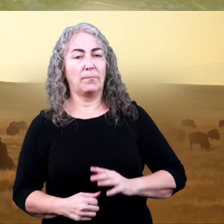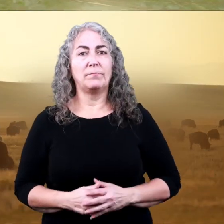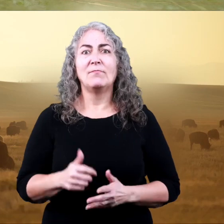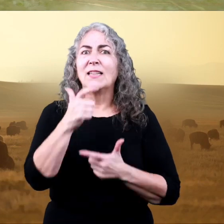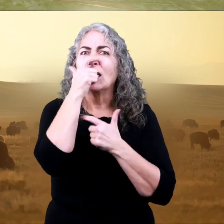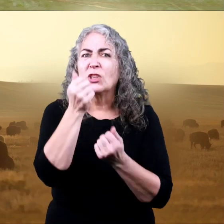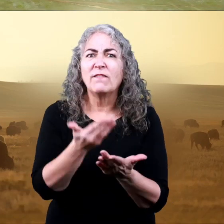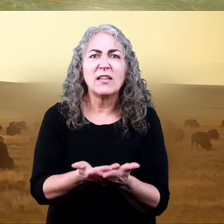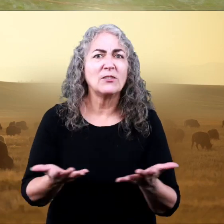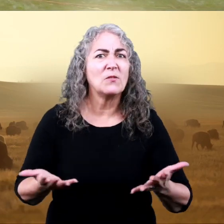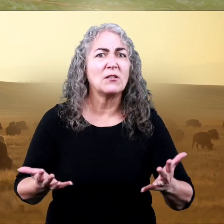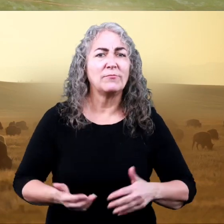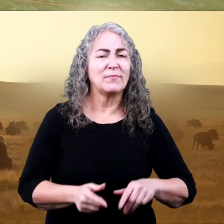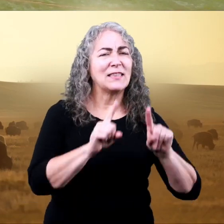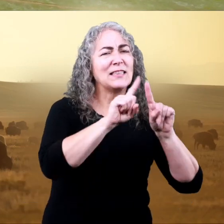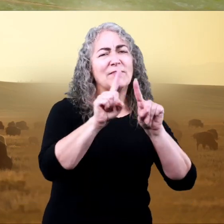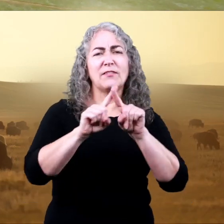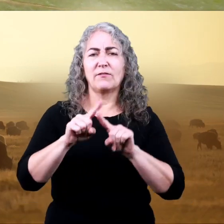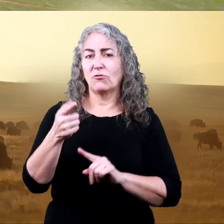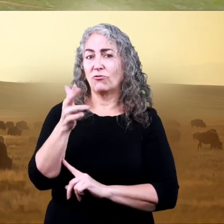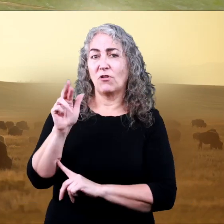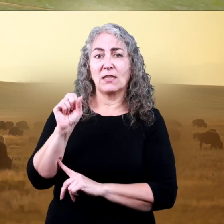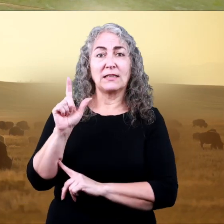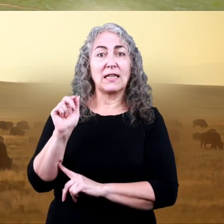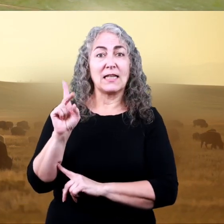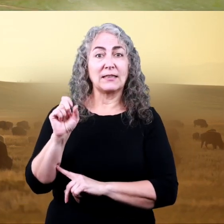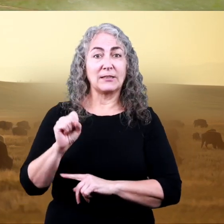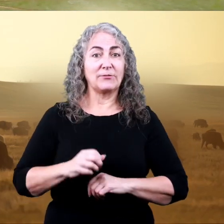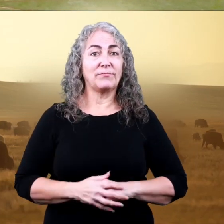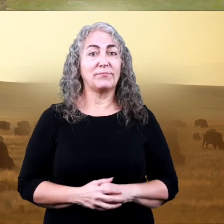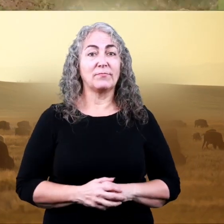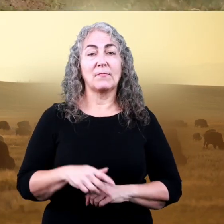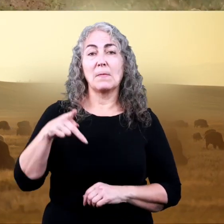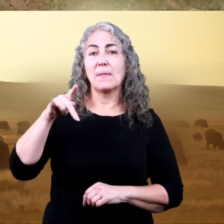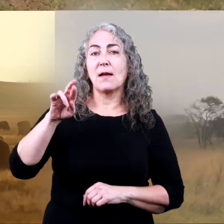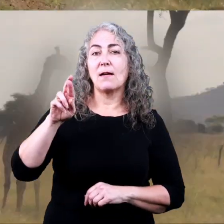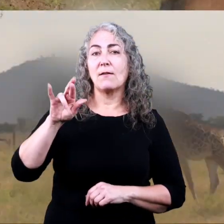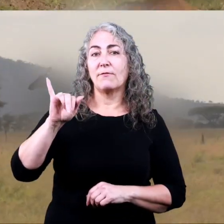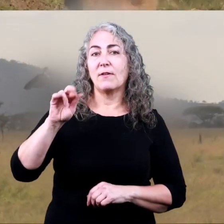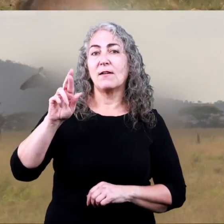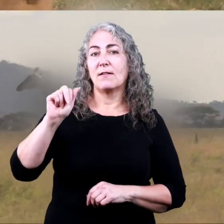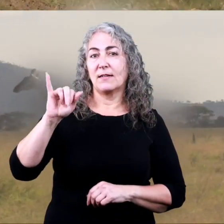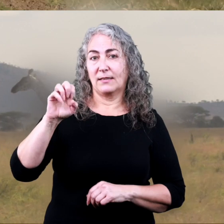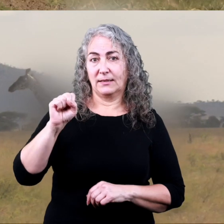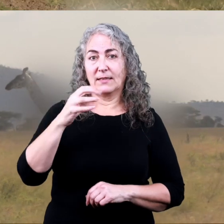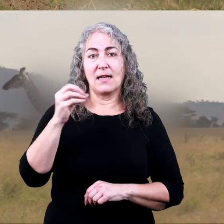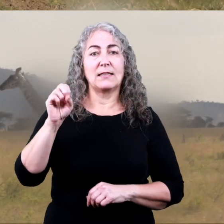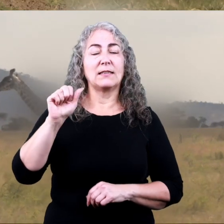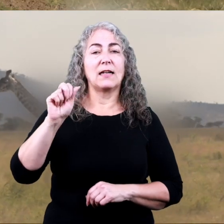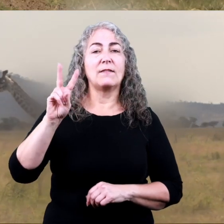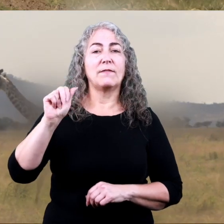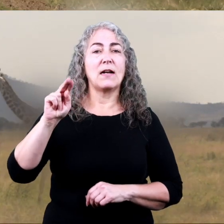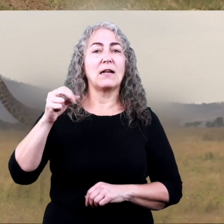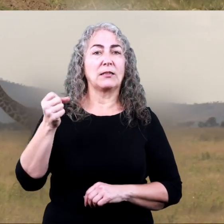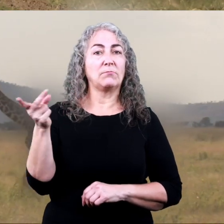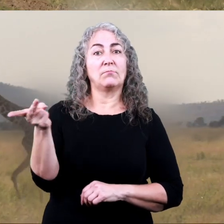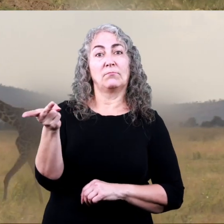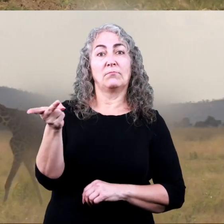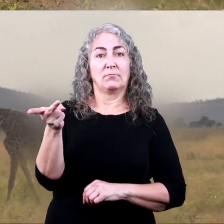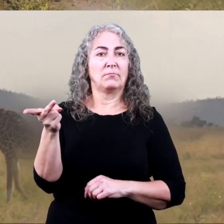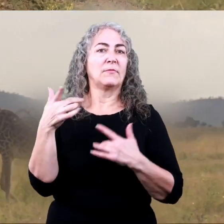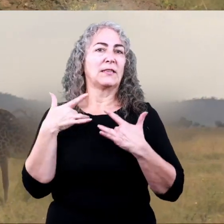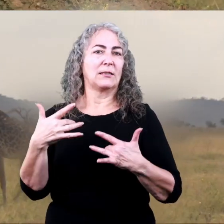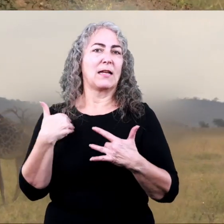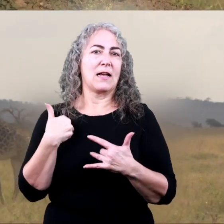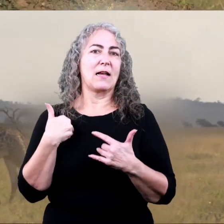an interesting fact. There are different types of grasslands. Prairies and savannas are two of these different kinds.